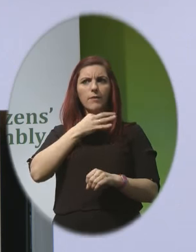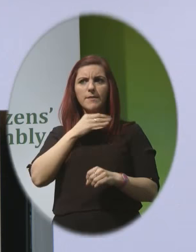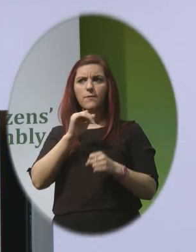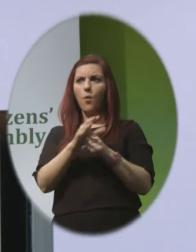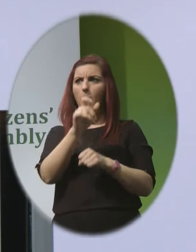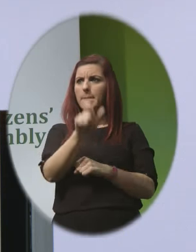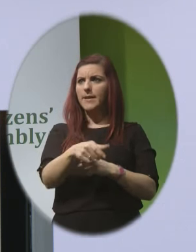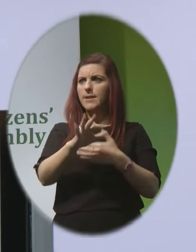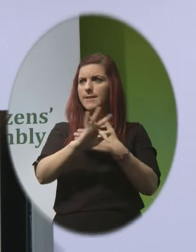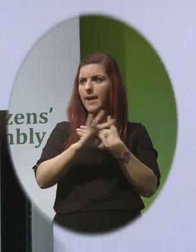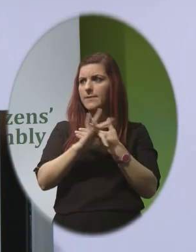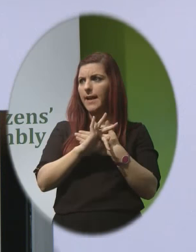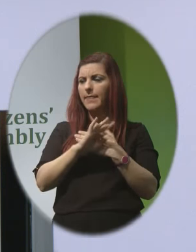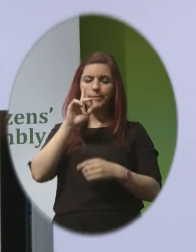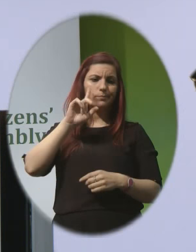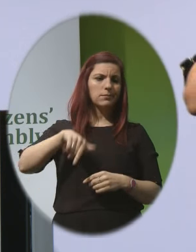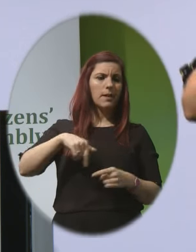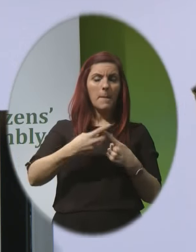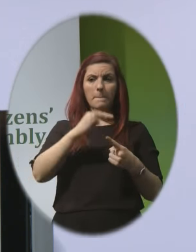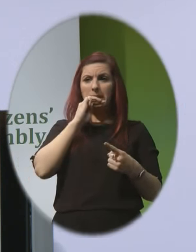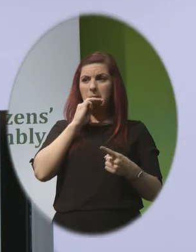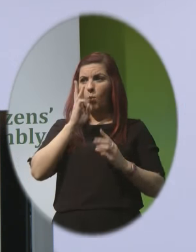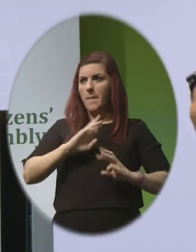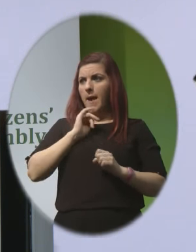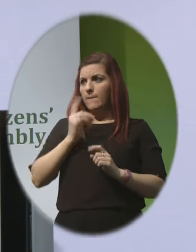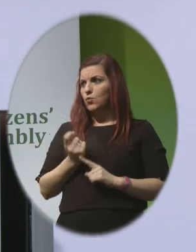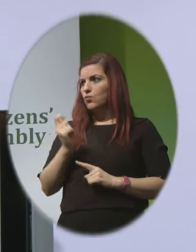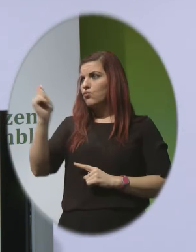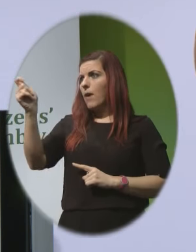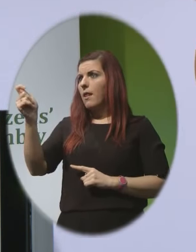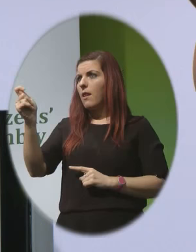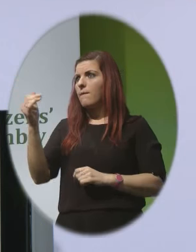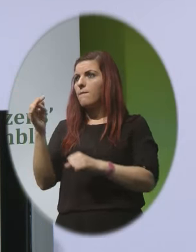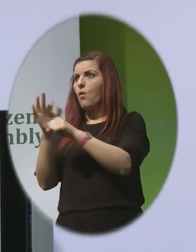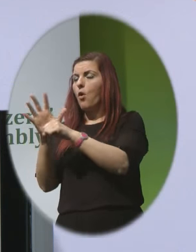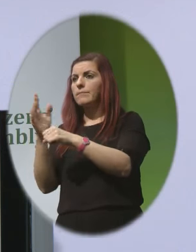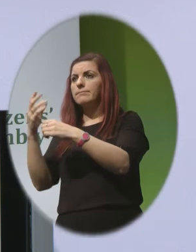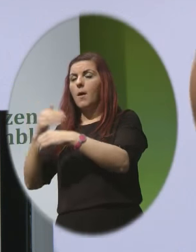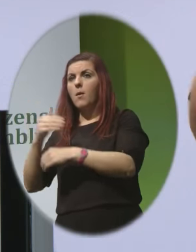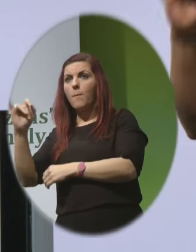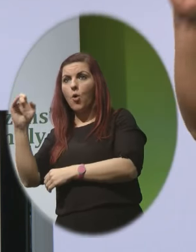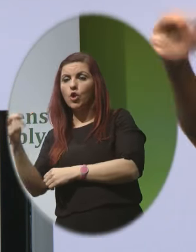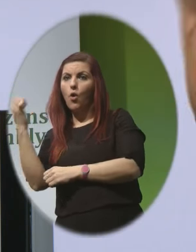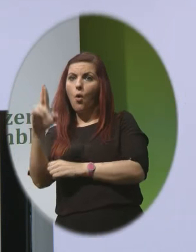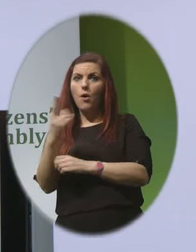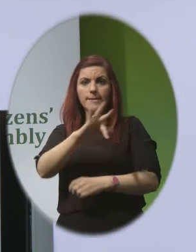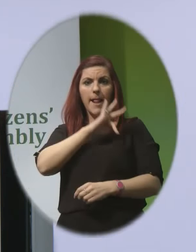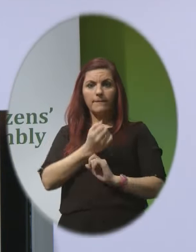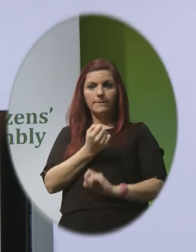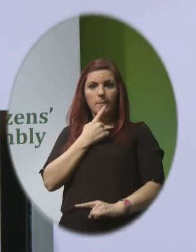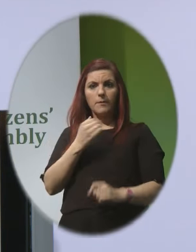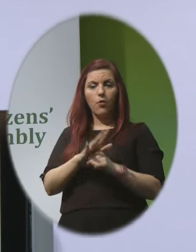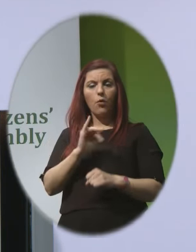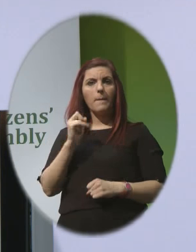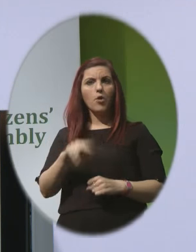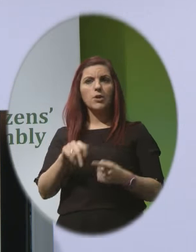that are directly related to travelling for abortion or self-inducing abortion we feel this is unacceptable and that provision